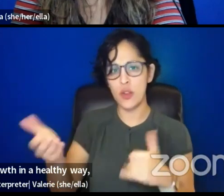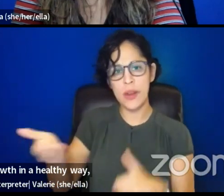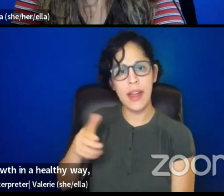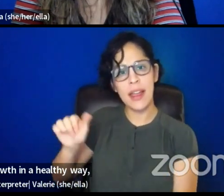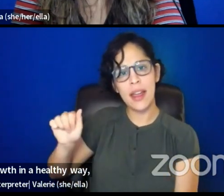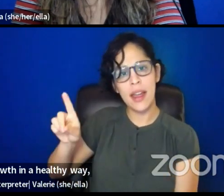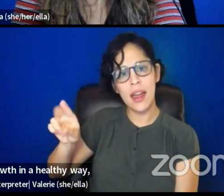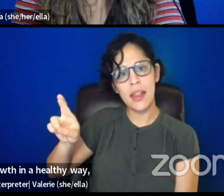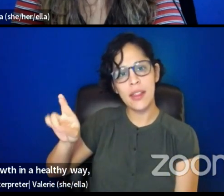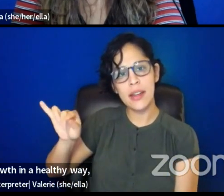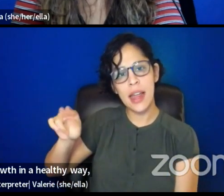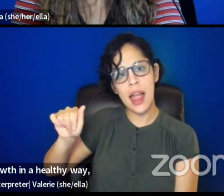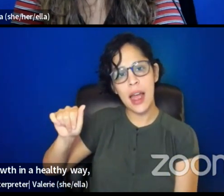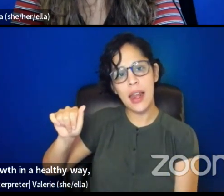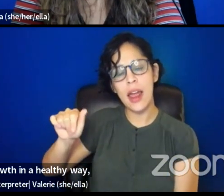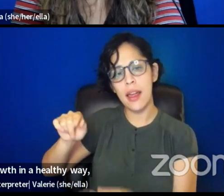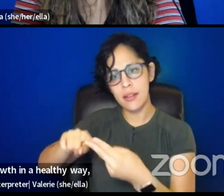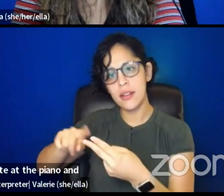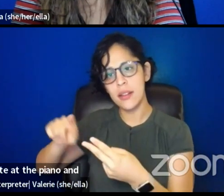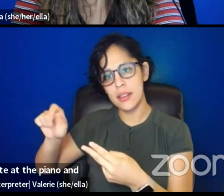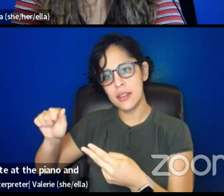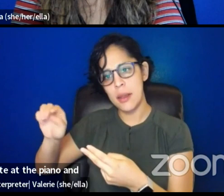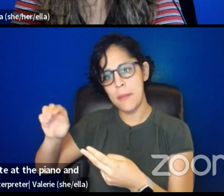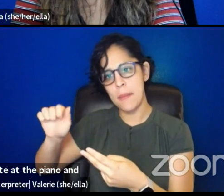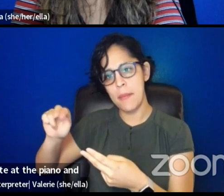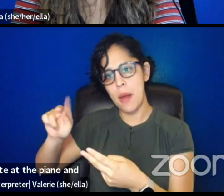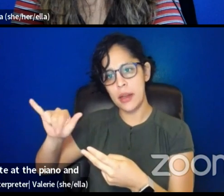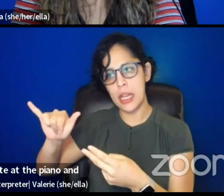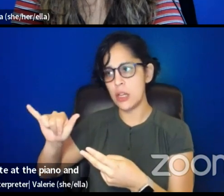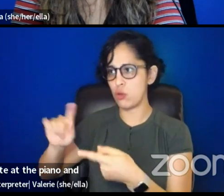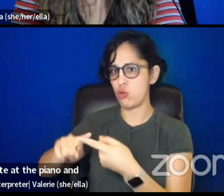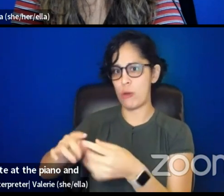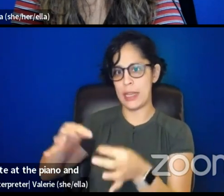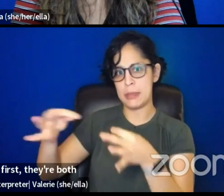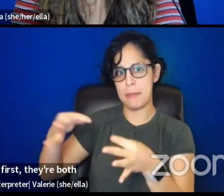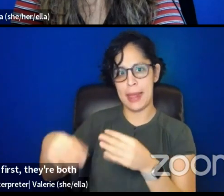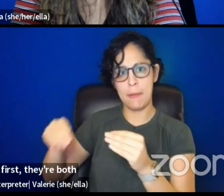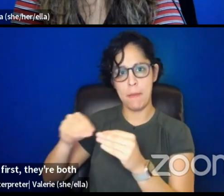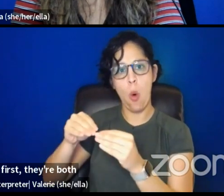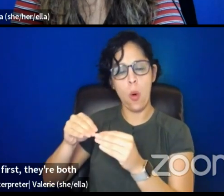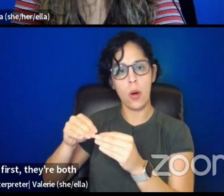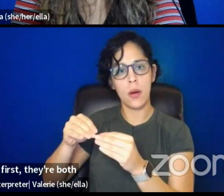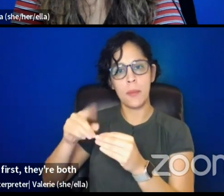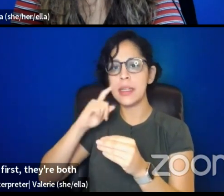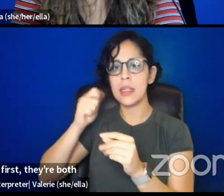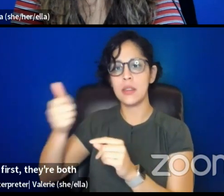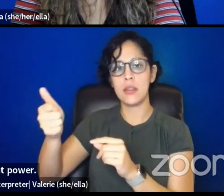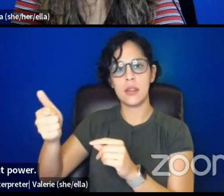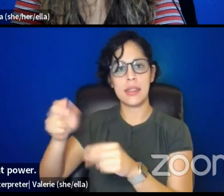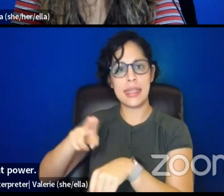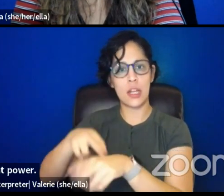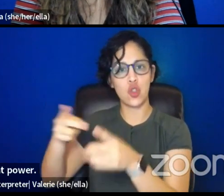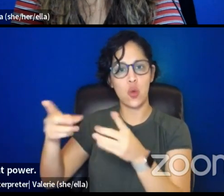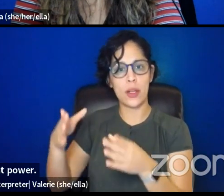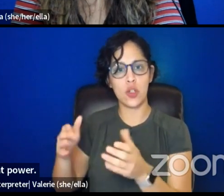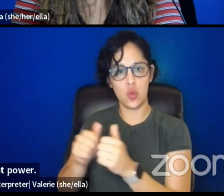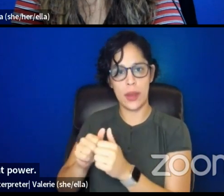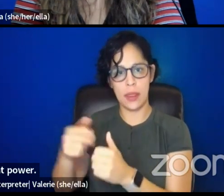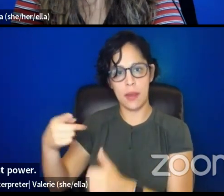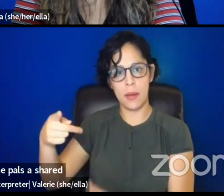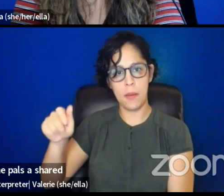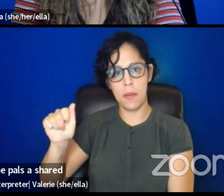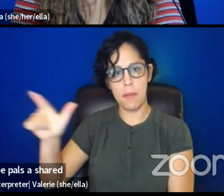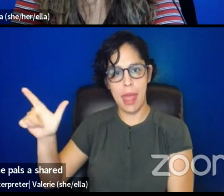Tamanya to speak to those first. They're both national directors at PAL. so to start off with one PAL is a shared leadership organization.